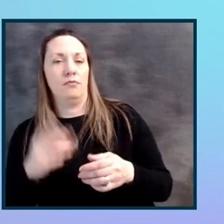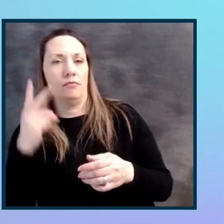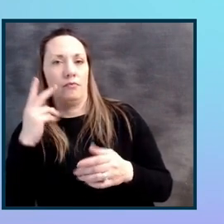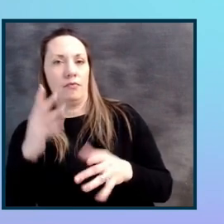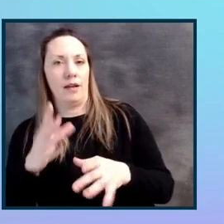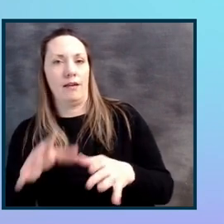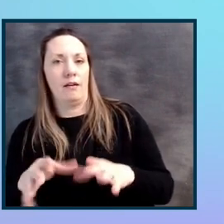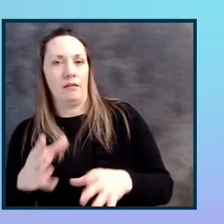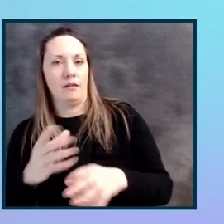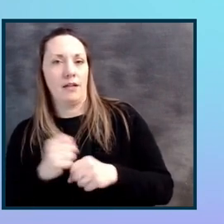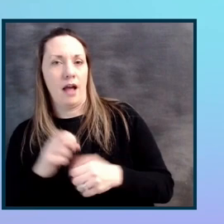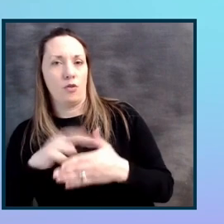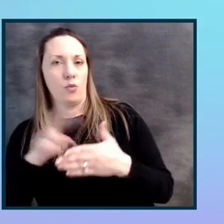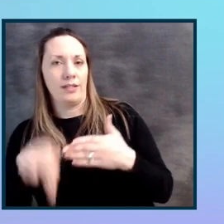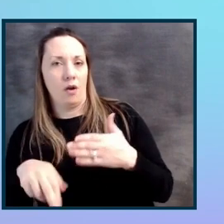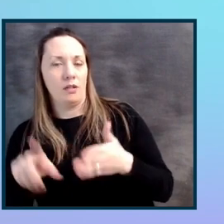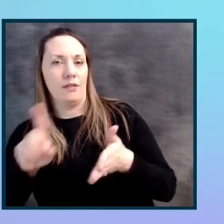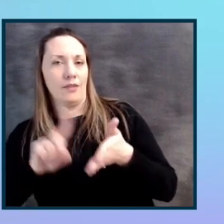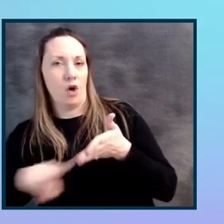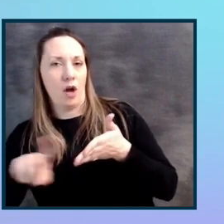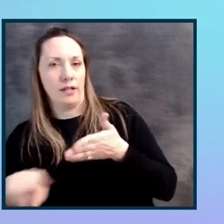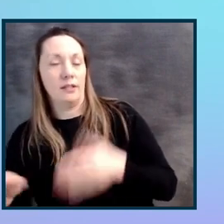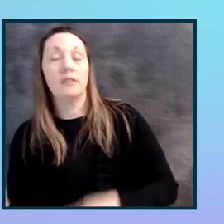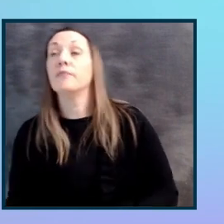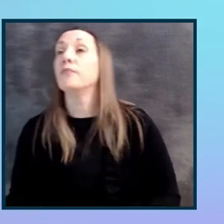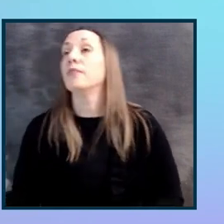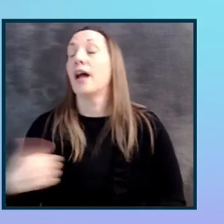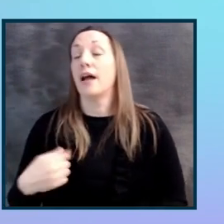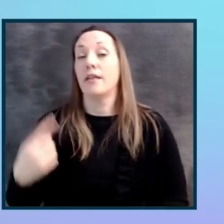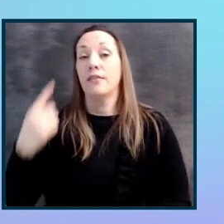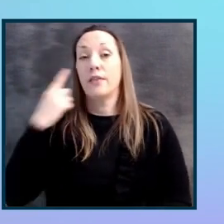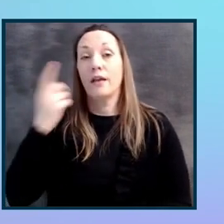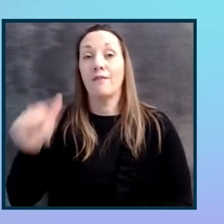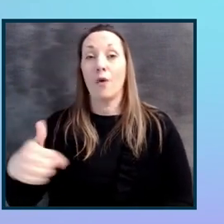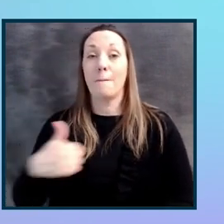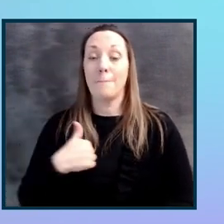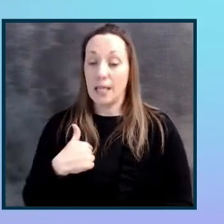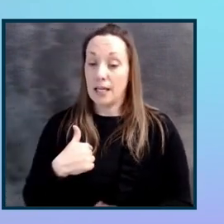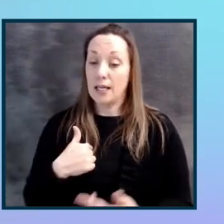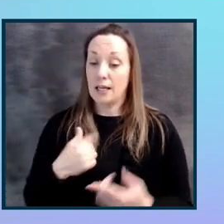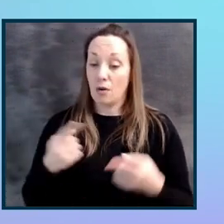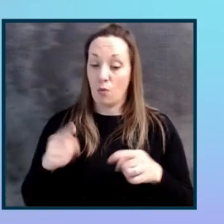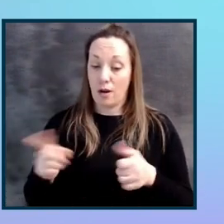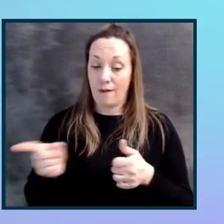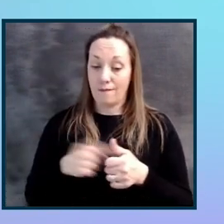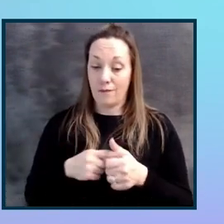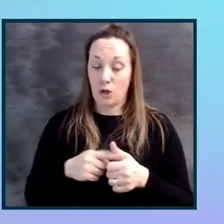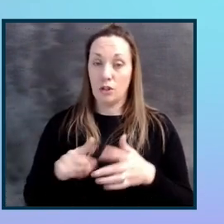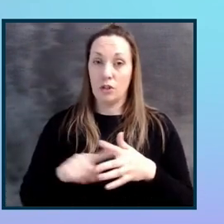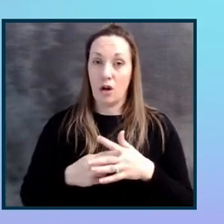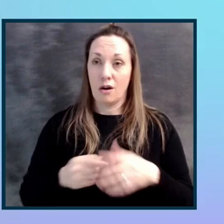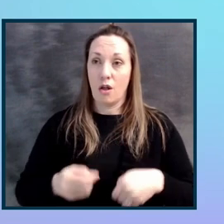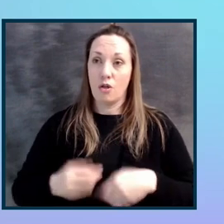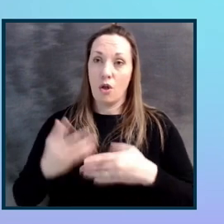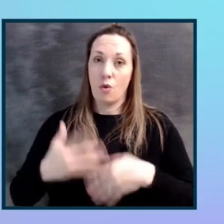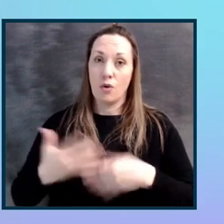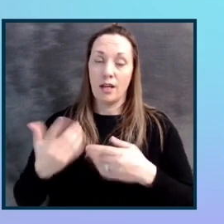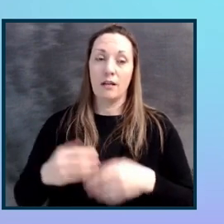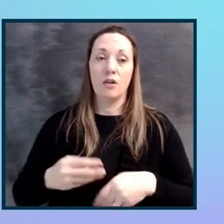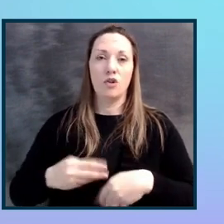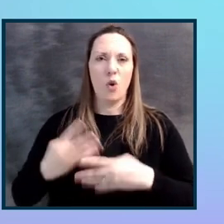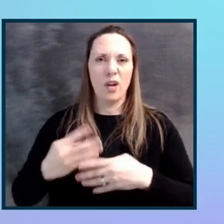I think for me personally, when I first started, you know, loading in the issues into JIRA and getting everything